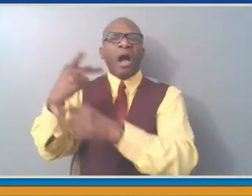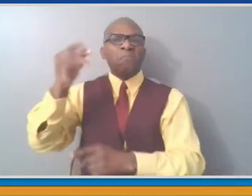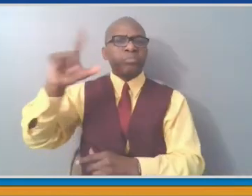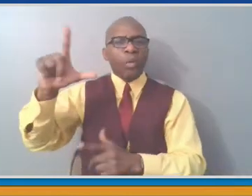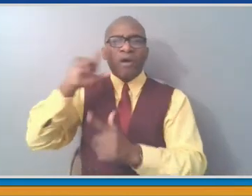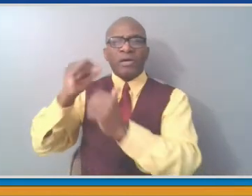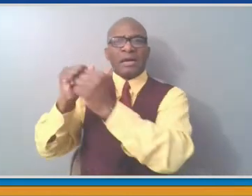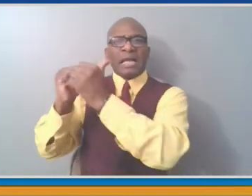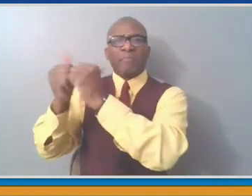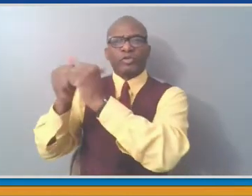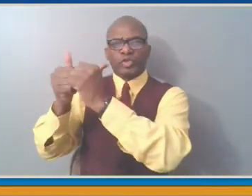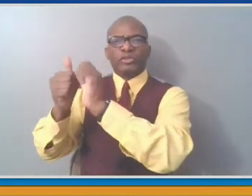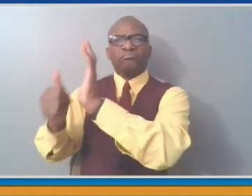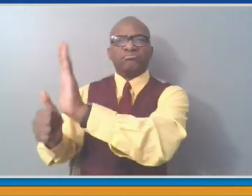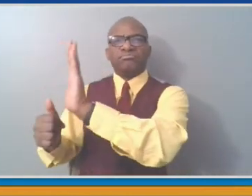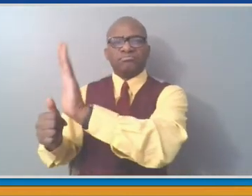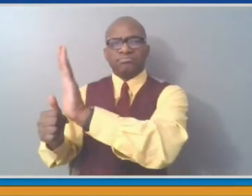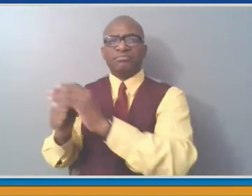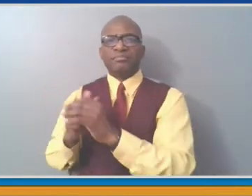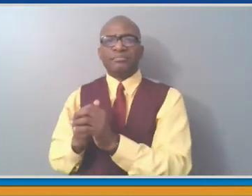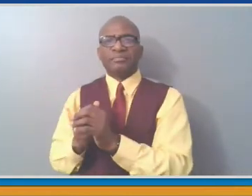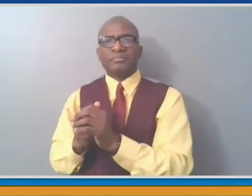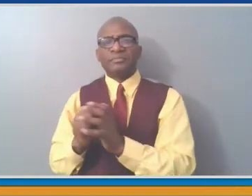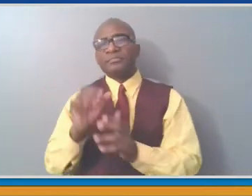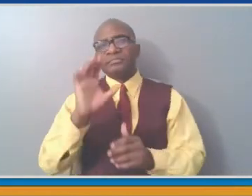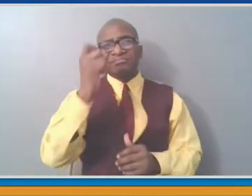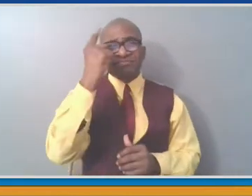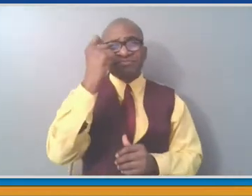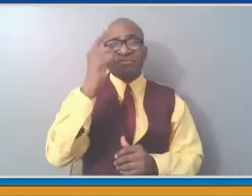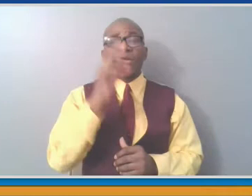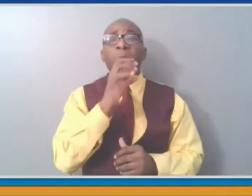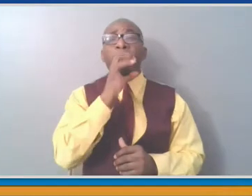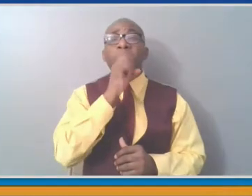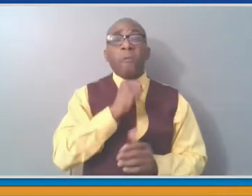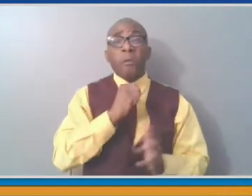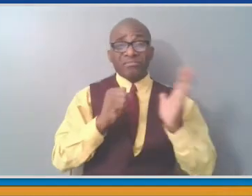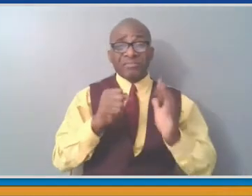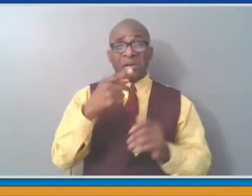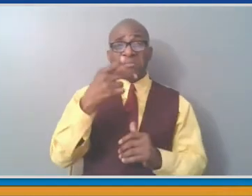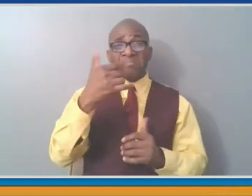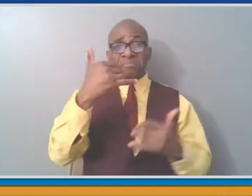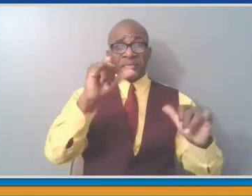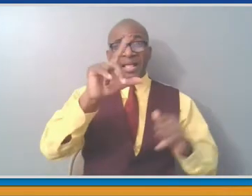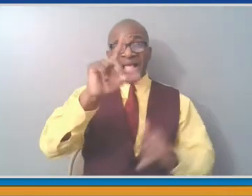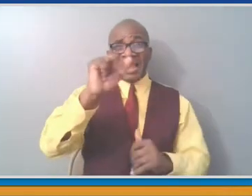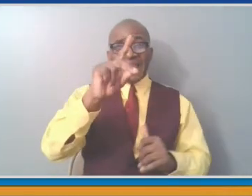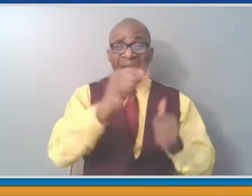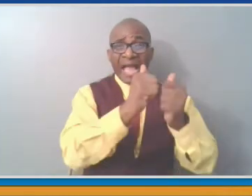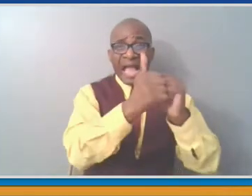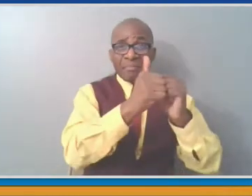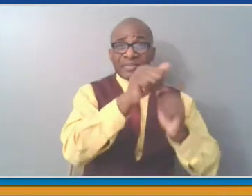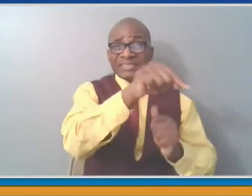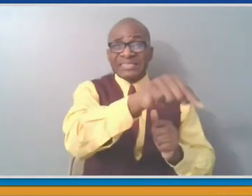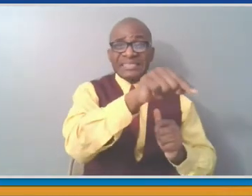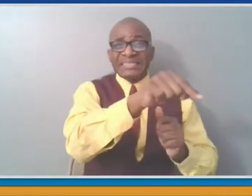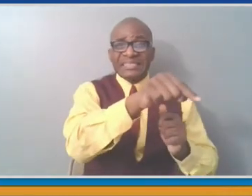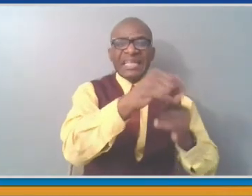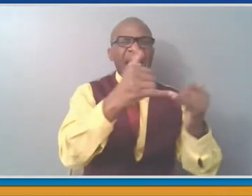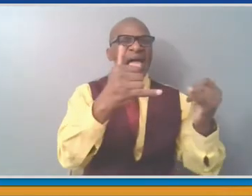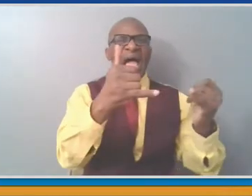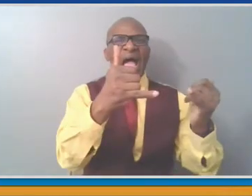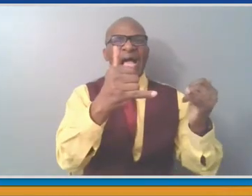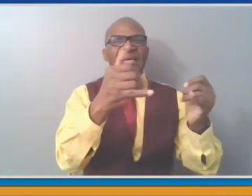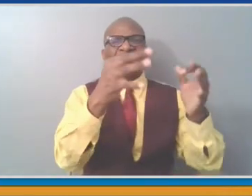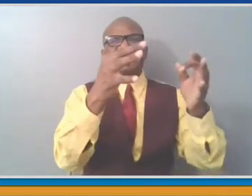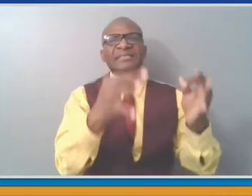Playland pool will be a recreational pool when it reopens, but it is under construction, so therefore it is not open for the year 2021. We have four